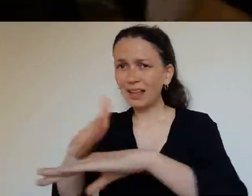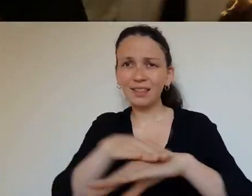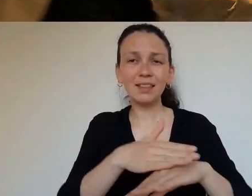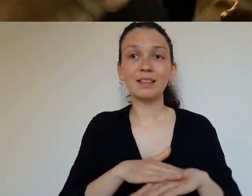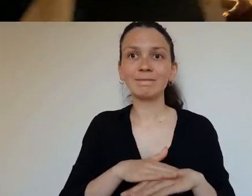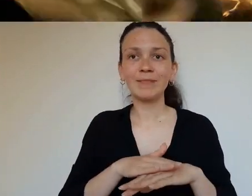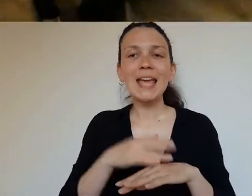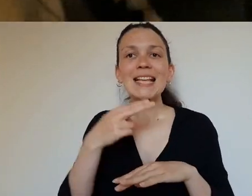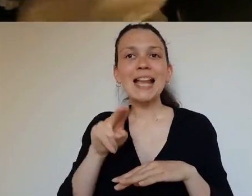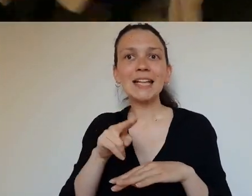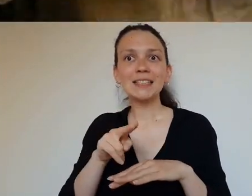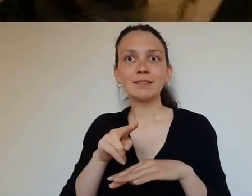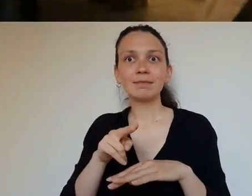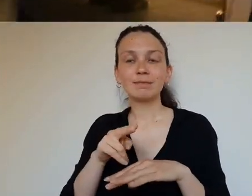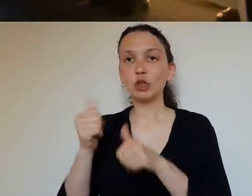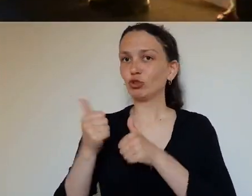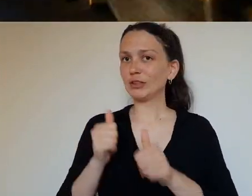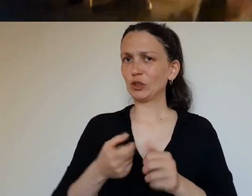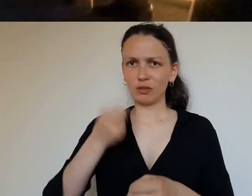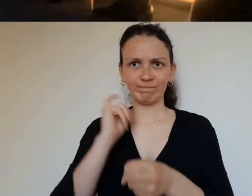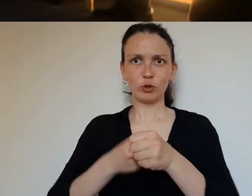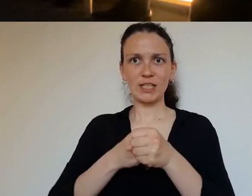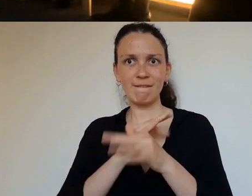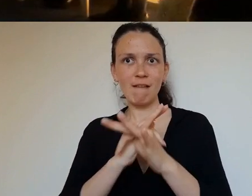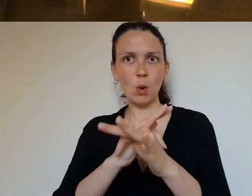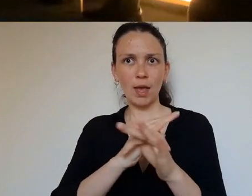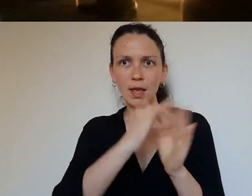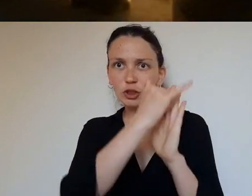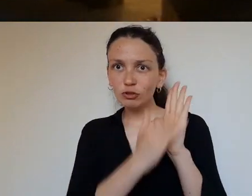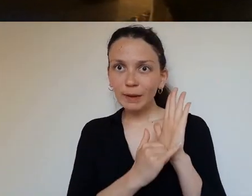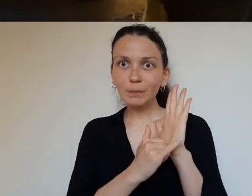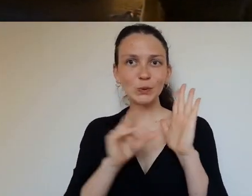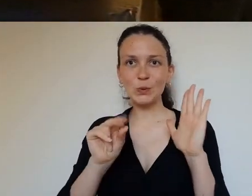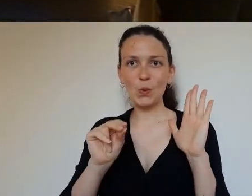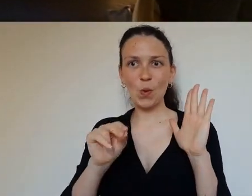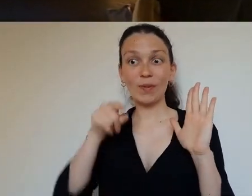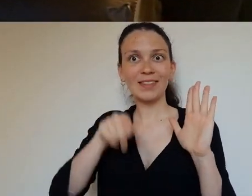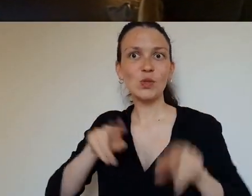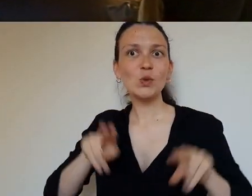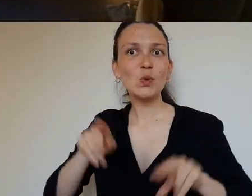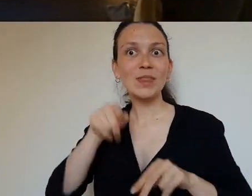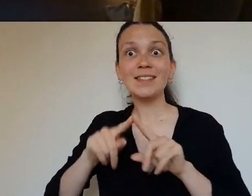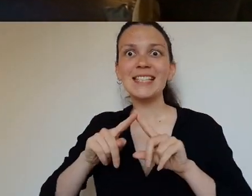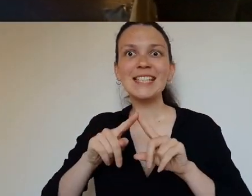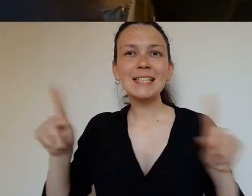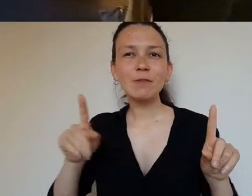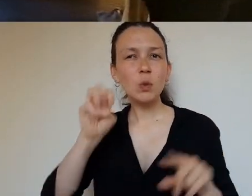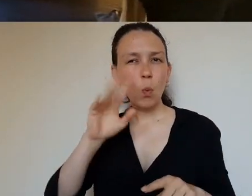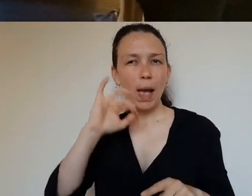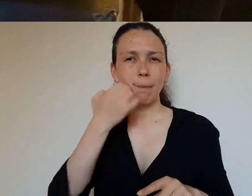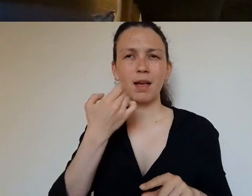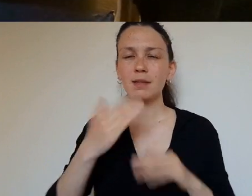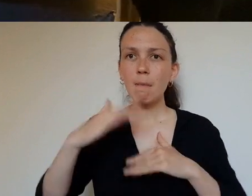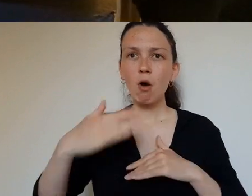This is not a traditional telling, a linear narrative that is absolutely faithful to each word on Deevy's pages. It is something else,